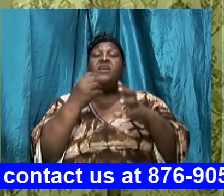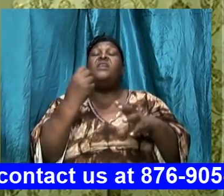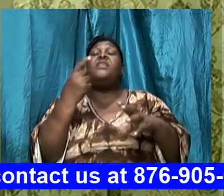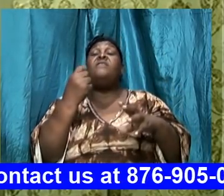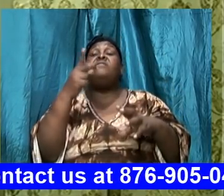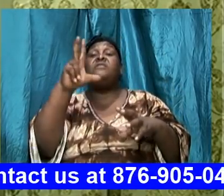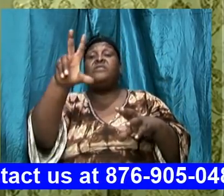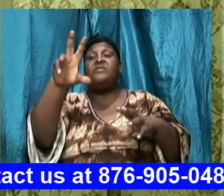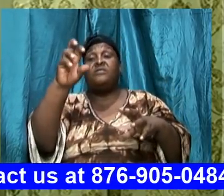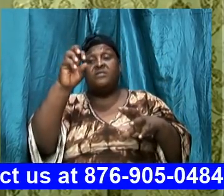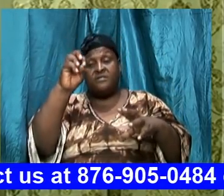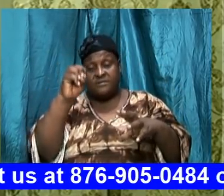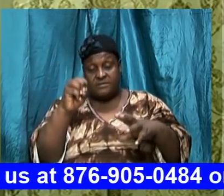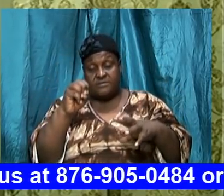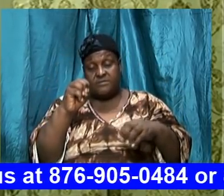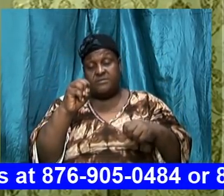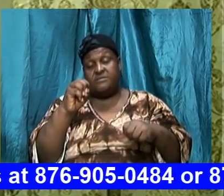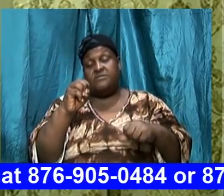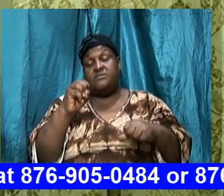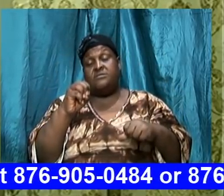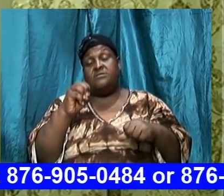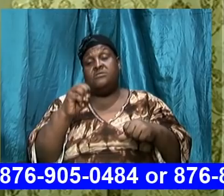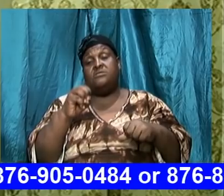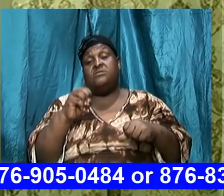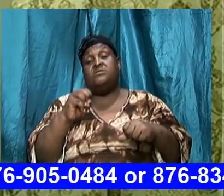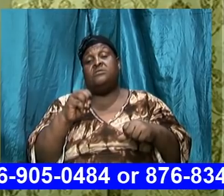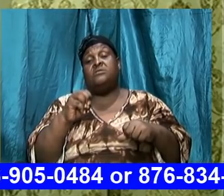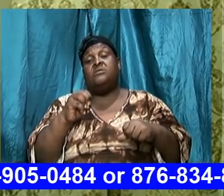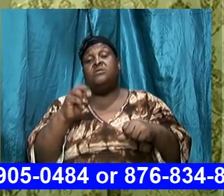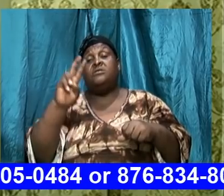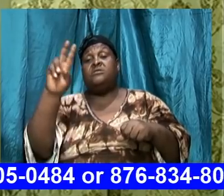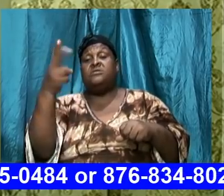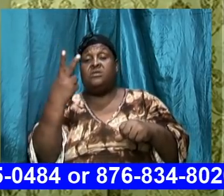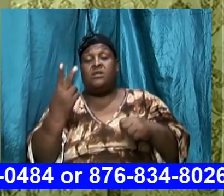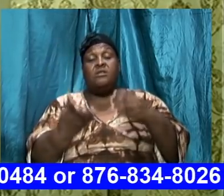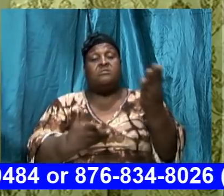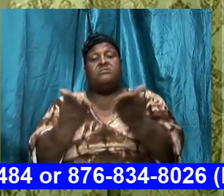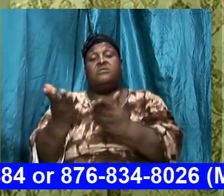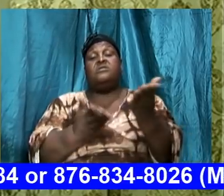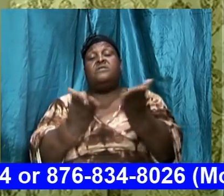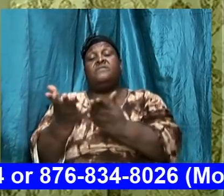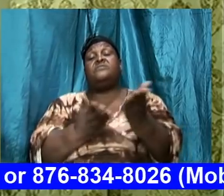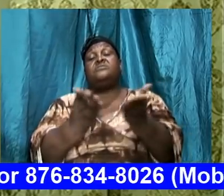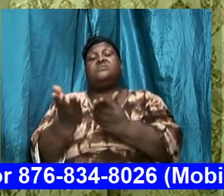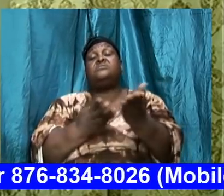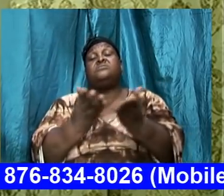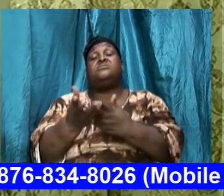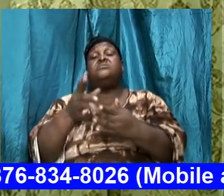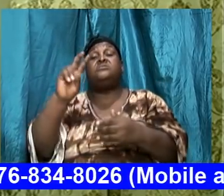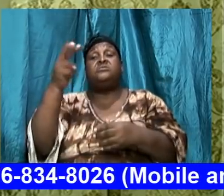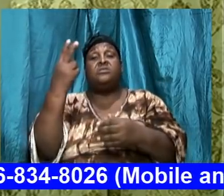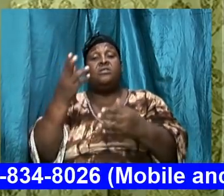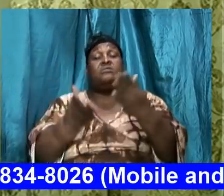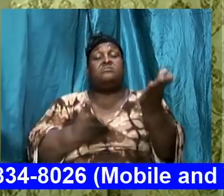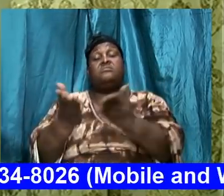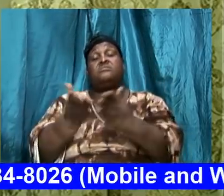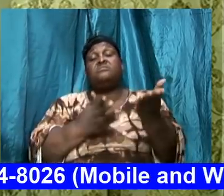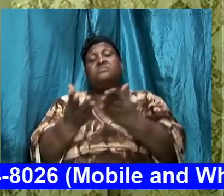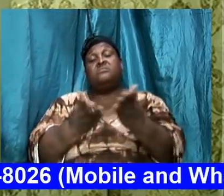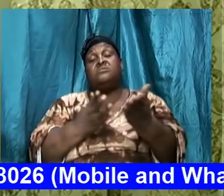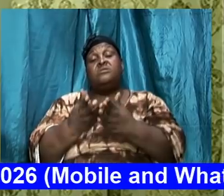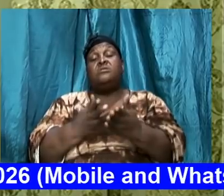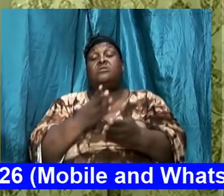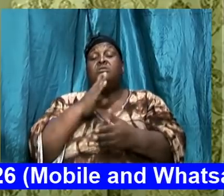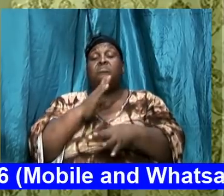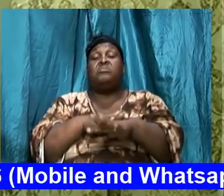I'm sorry at eleven thirty the second service yes the second service will be